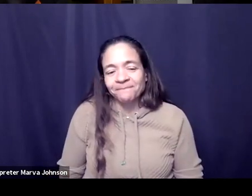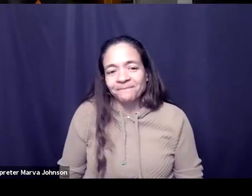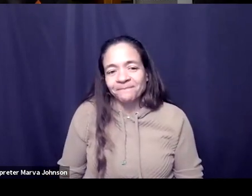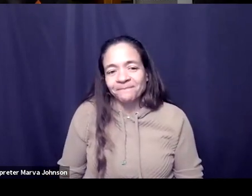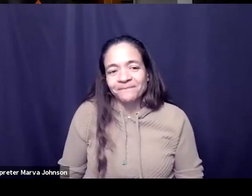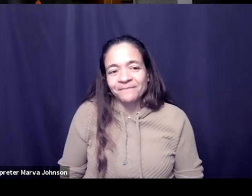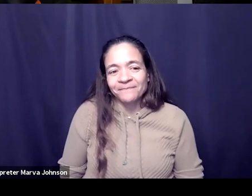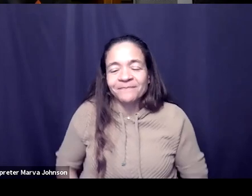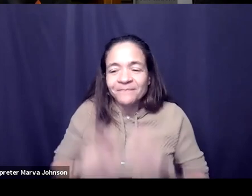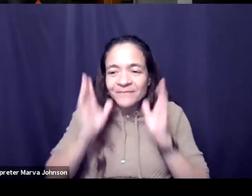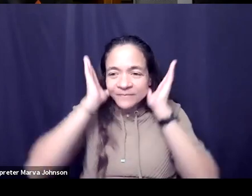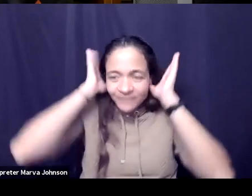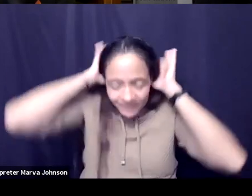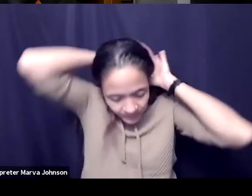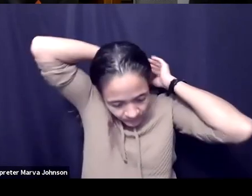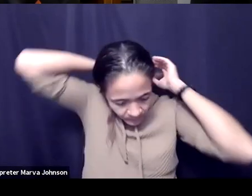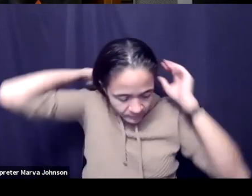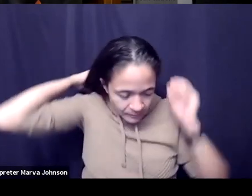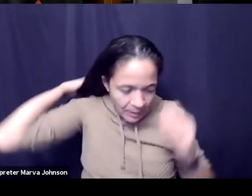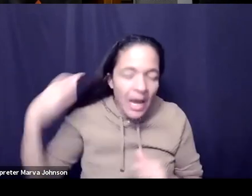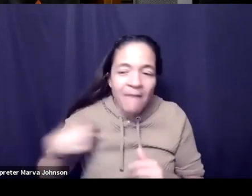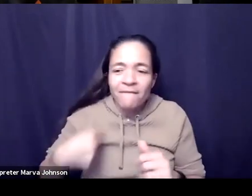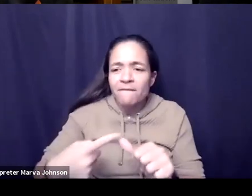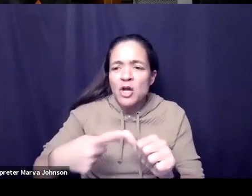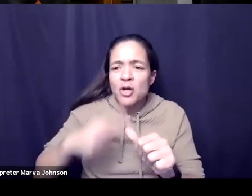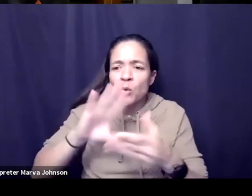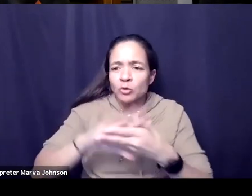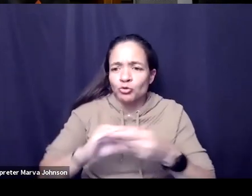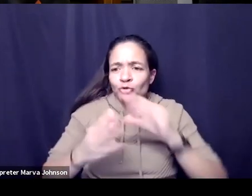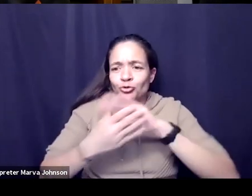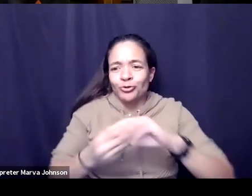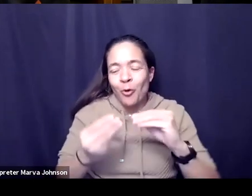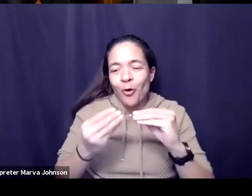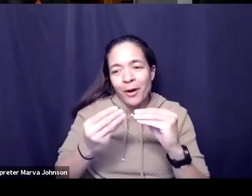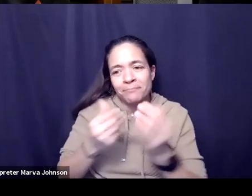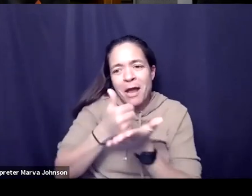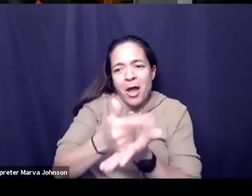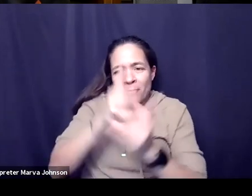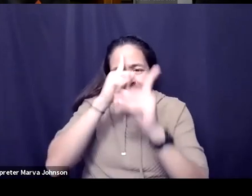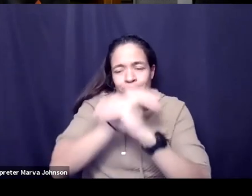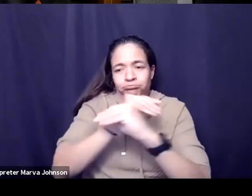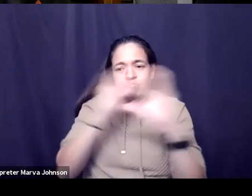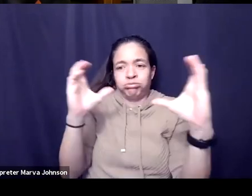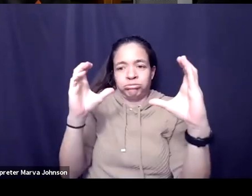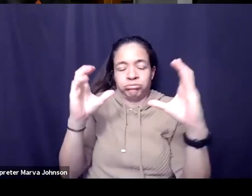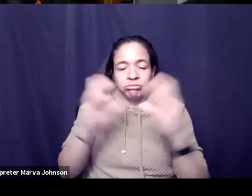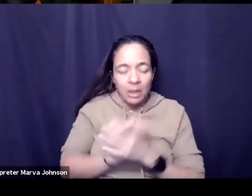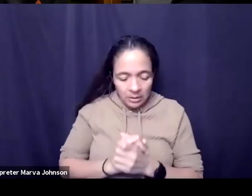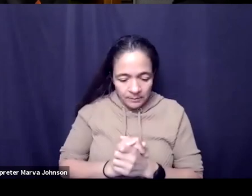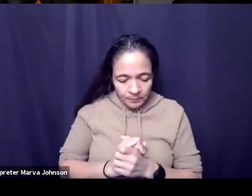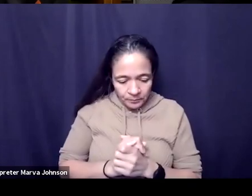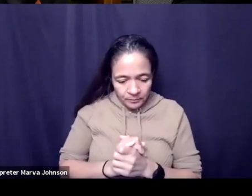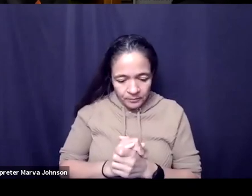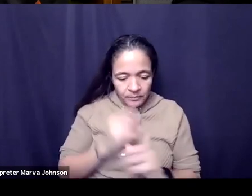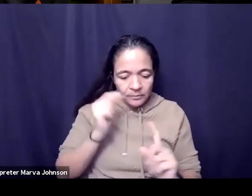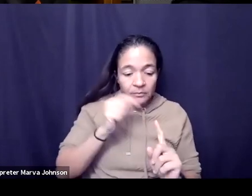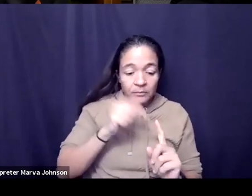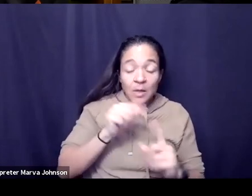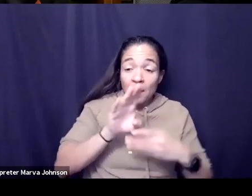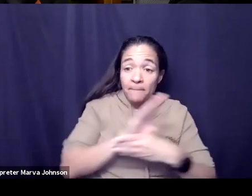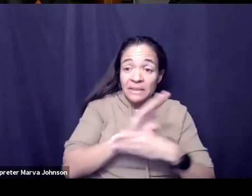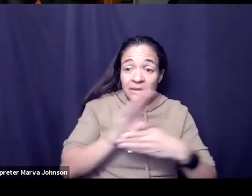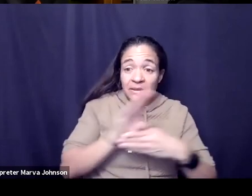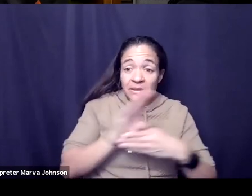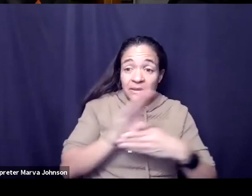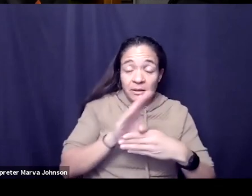i'll tell a story to kind of illustrate uh one of the uh one of the organizations that you know i've gotten to work with that we've gotten to work